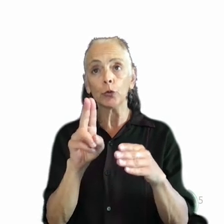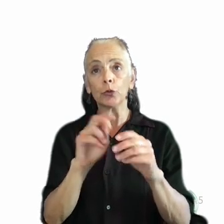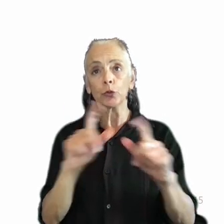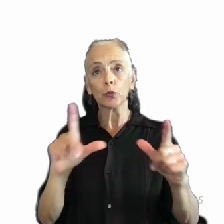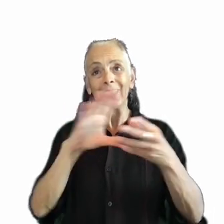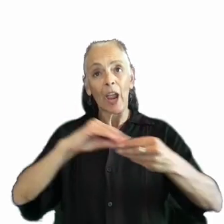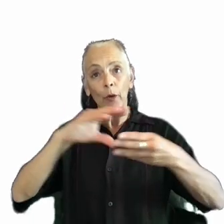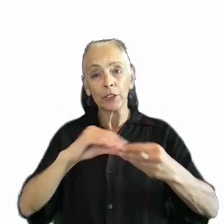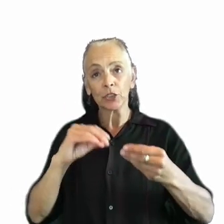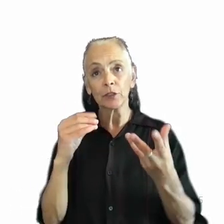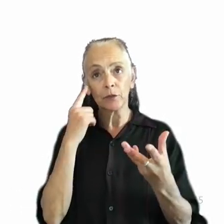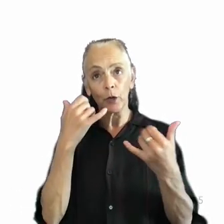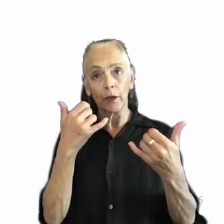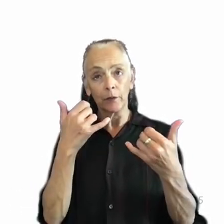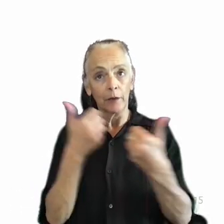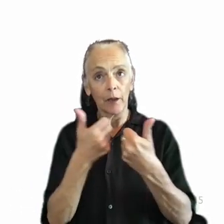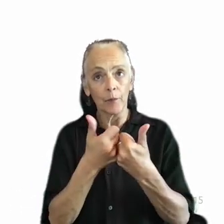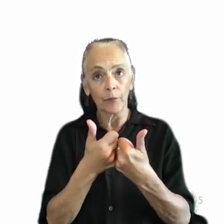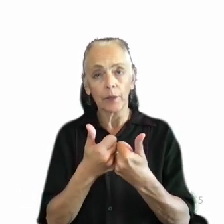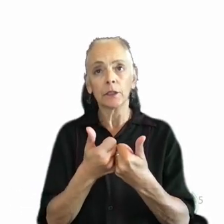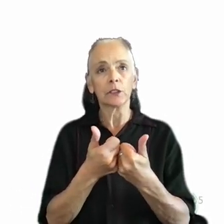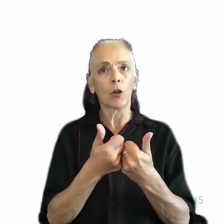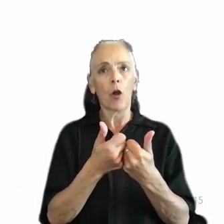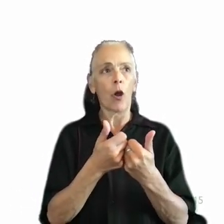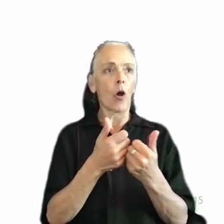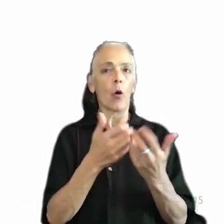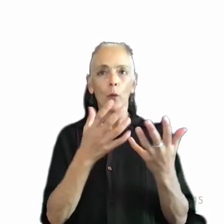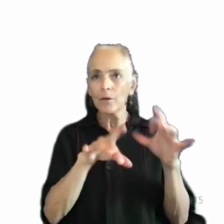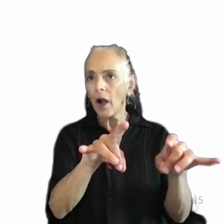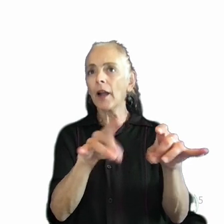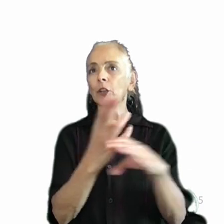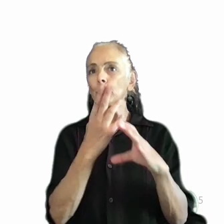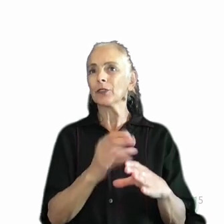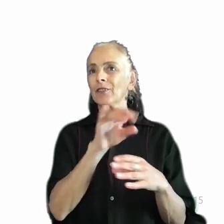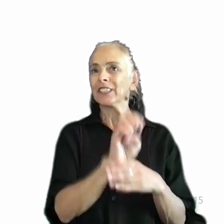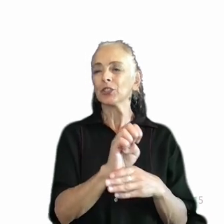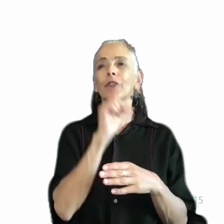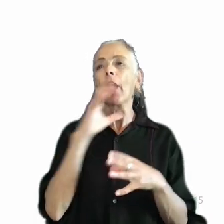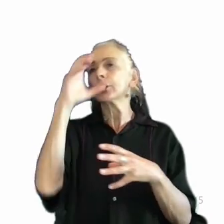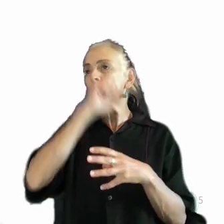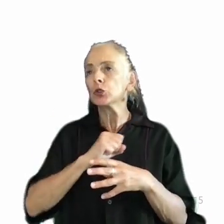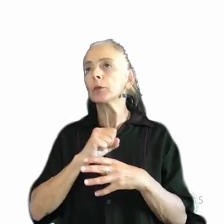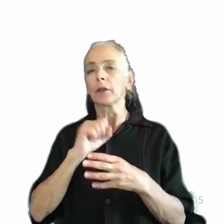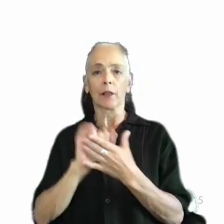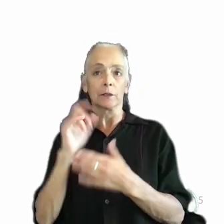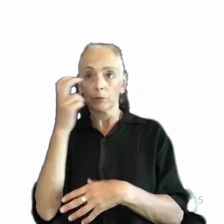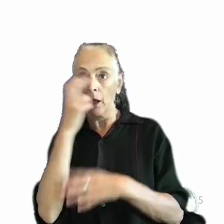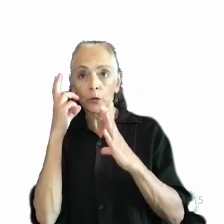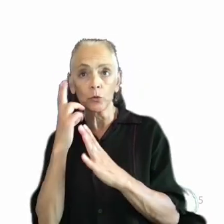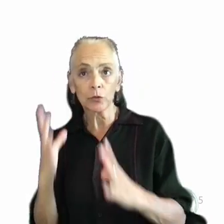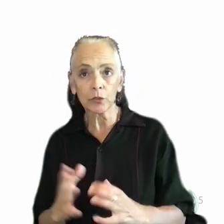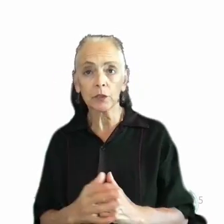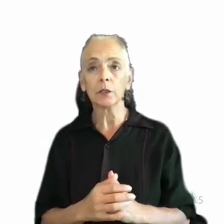By doing this, we are directly targeting users of this feature rather than making assumptions about who those users might be. If we were